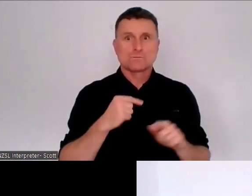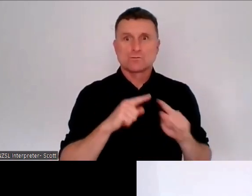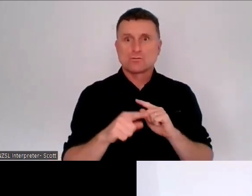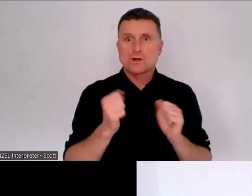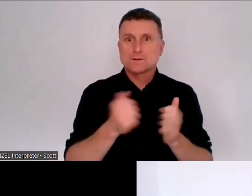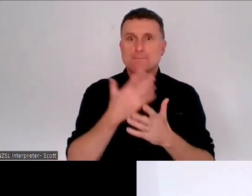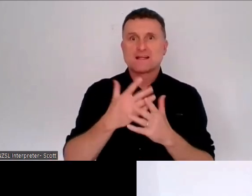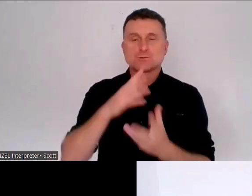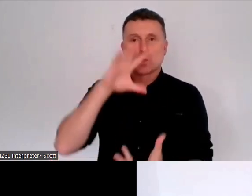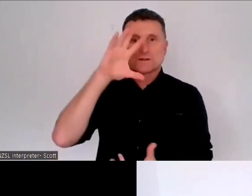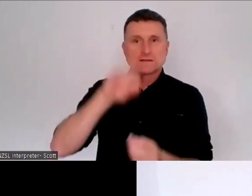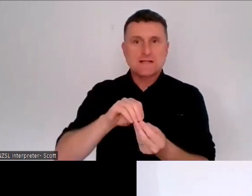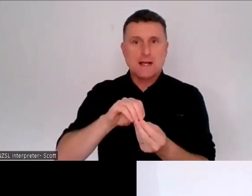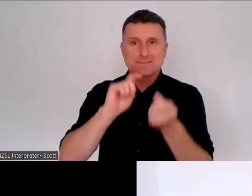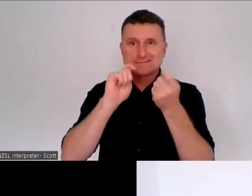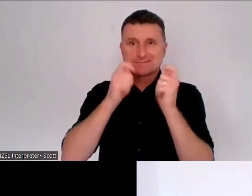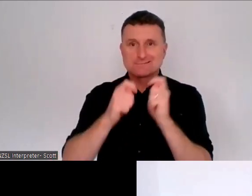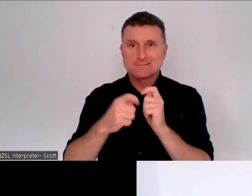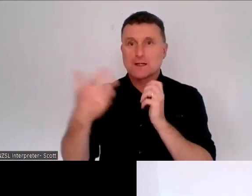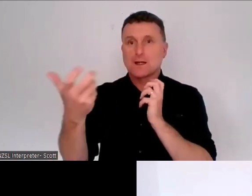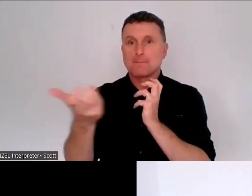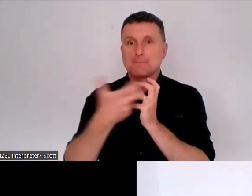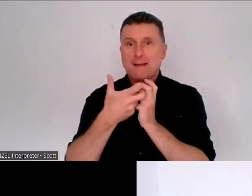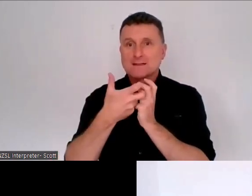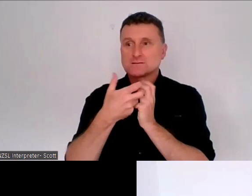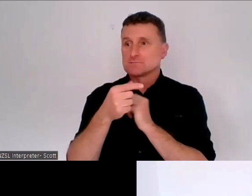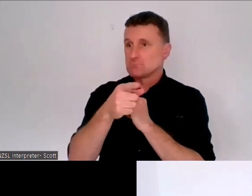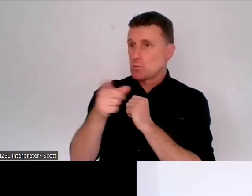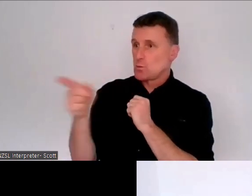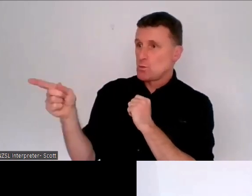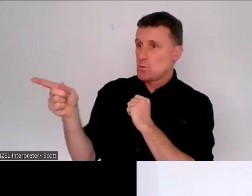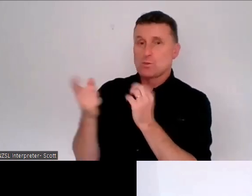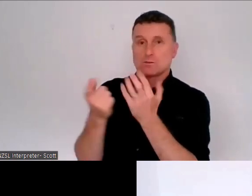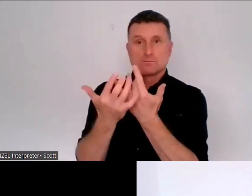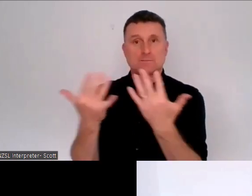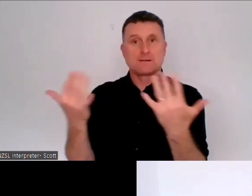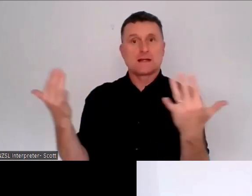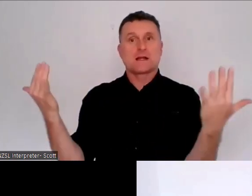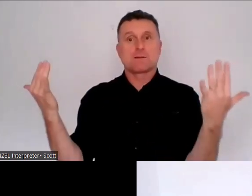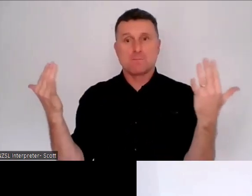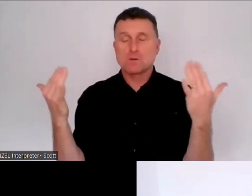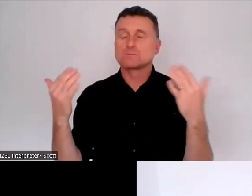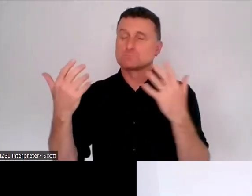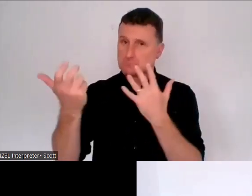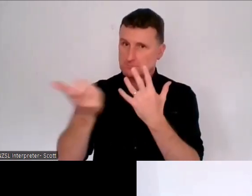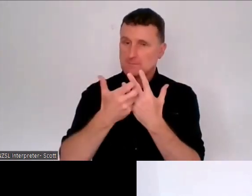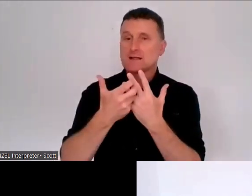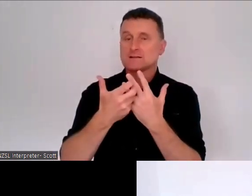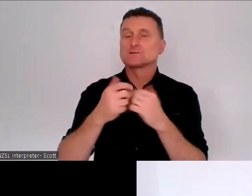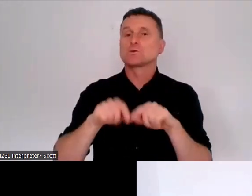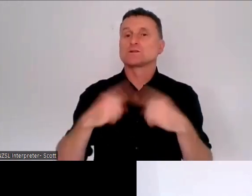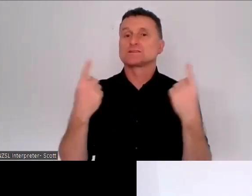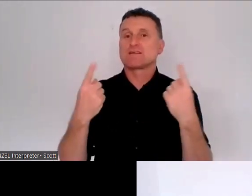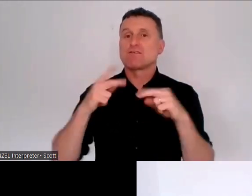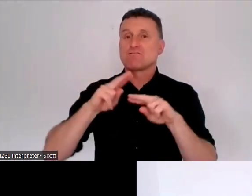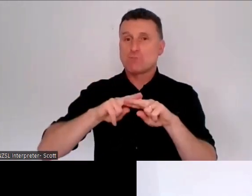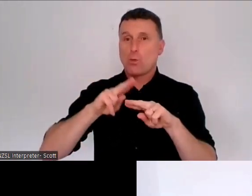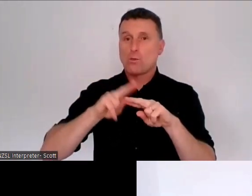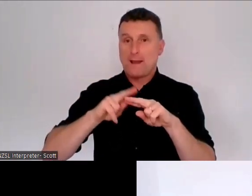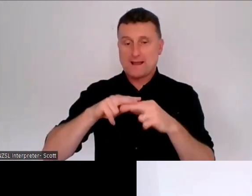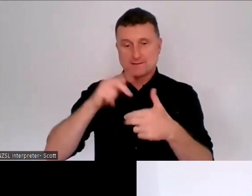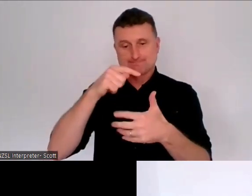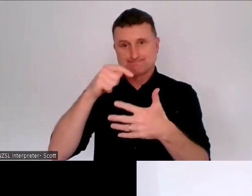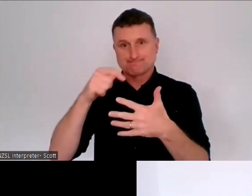summary in particular as accessible as possible to as wide a range of people as possible because it's really important for us to